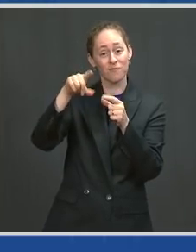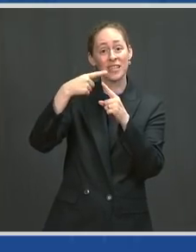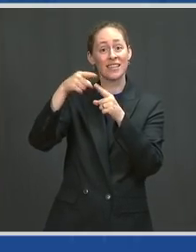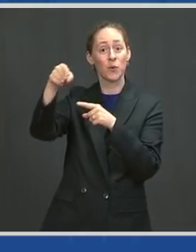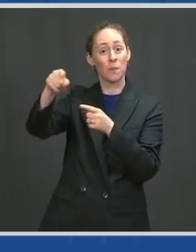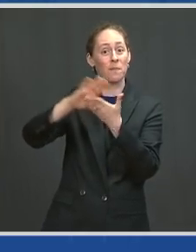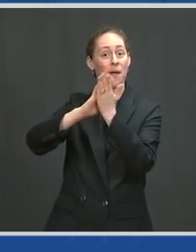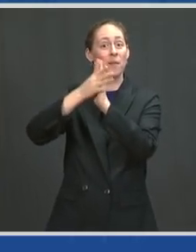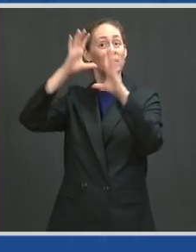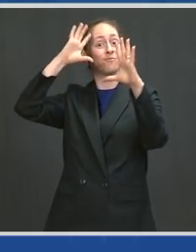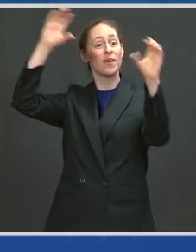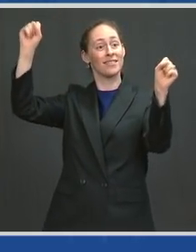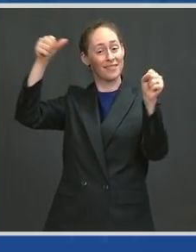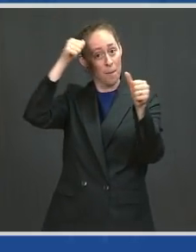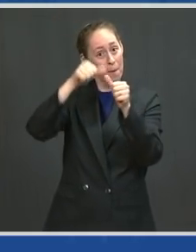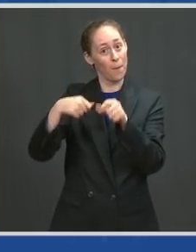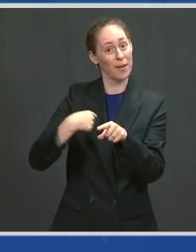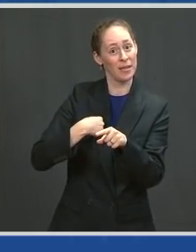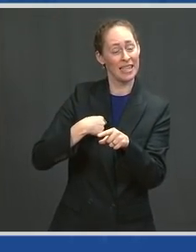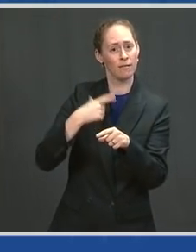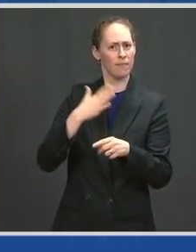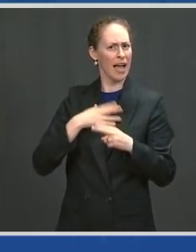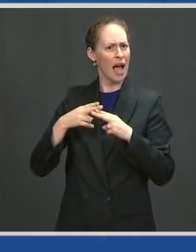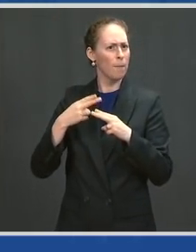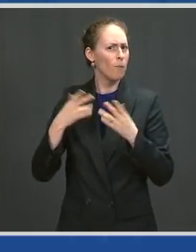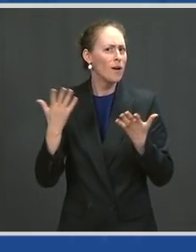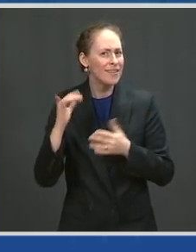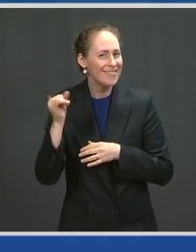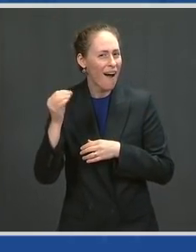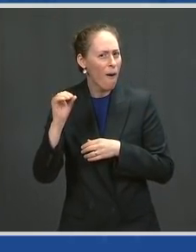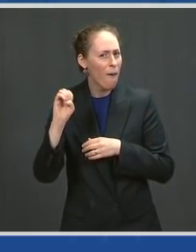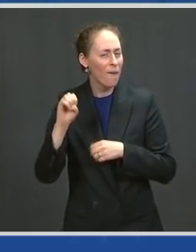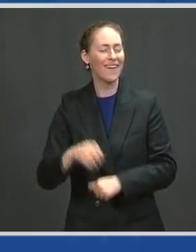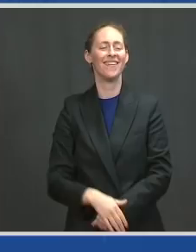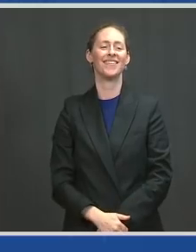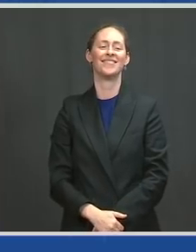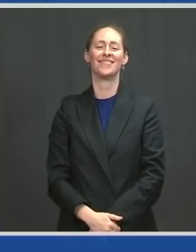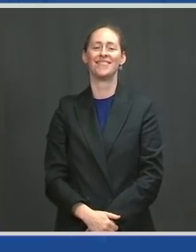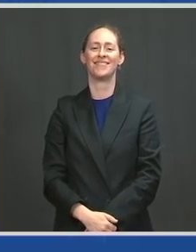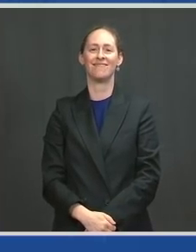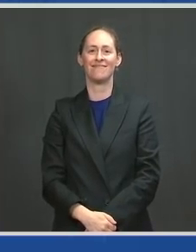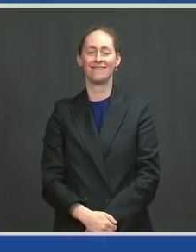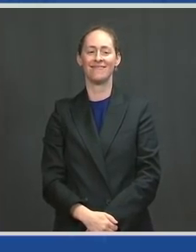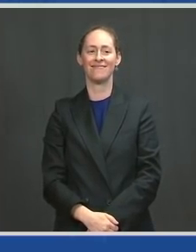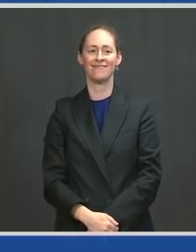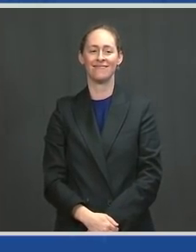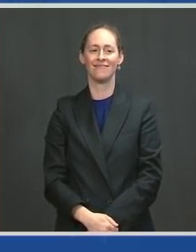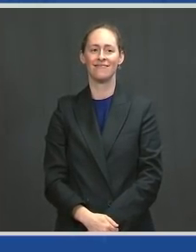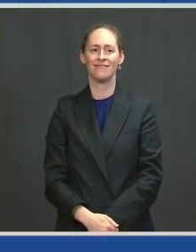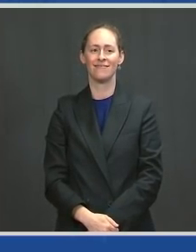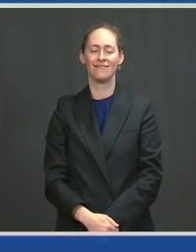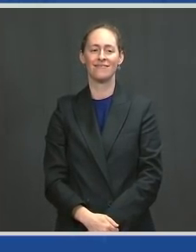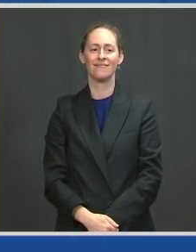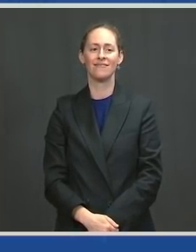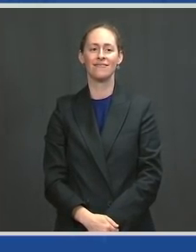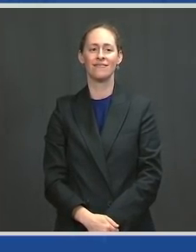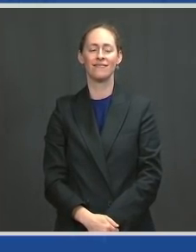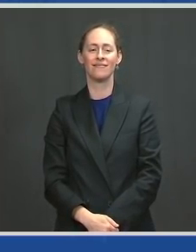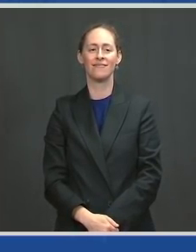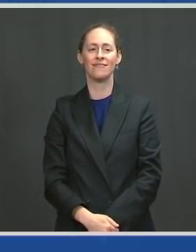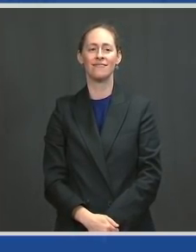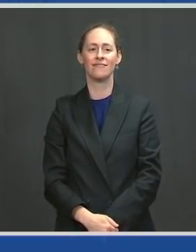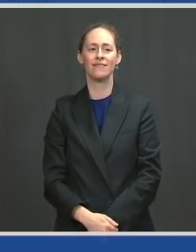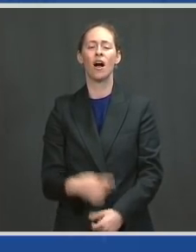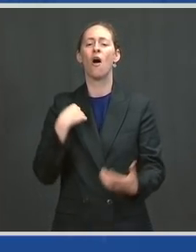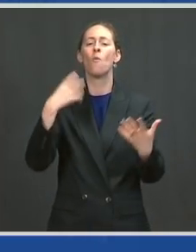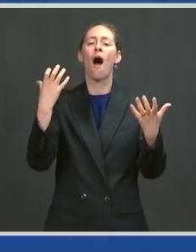Before I begin, I'd like to say a quick word about an old friend of mine, a quick word about